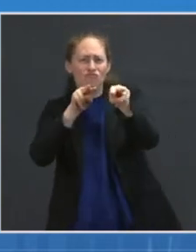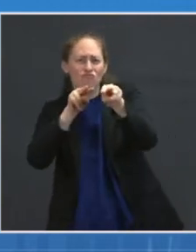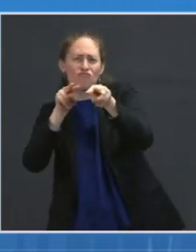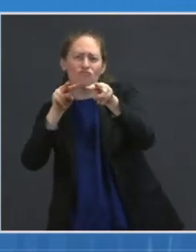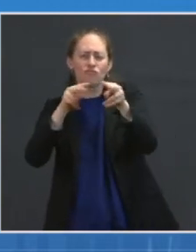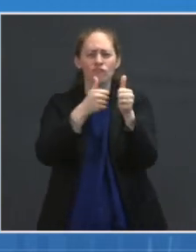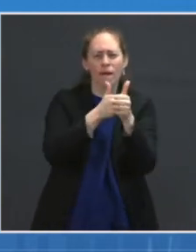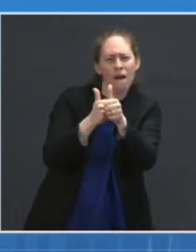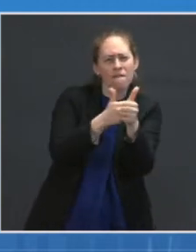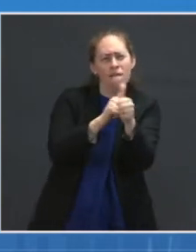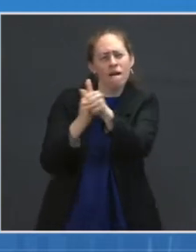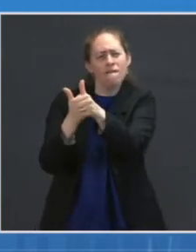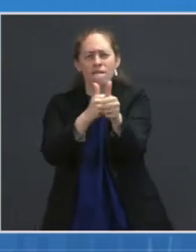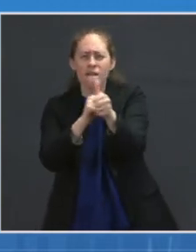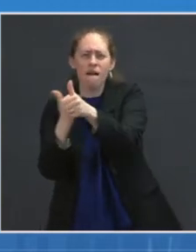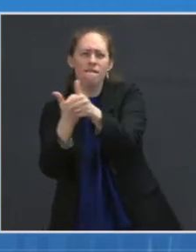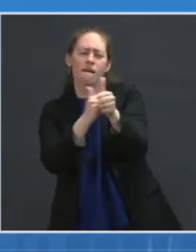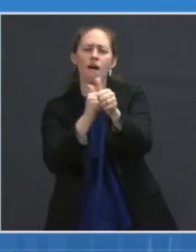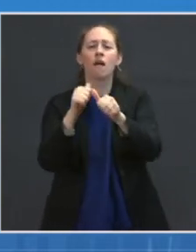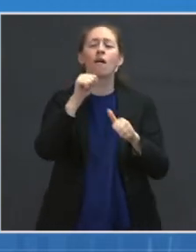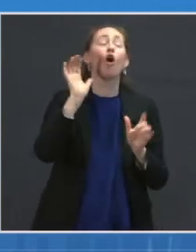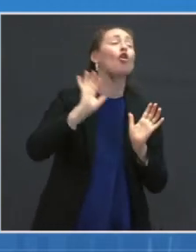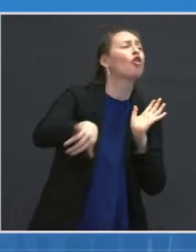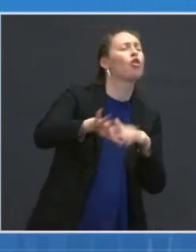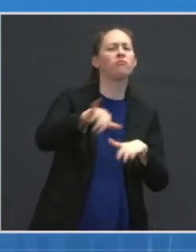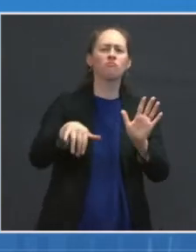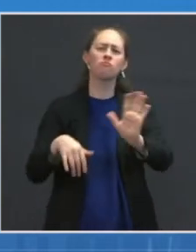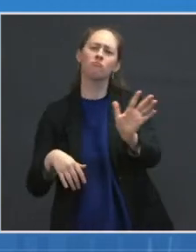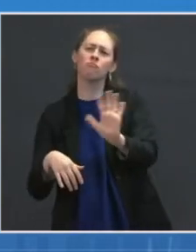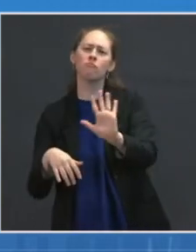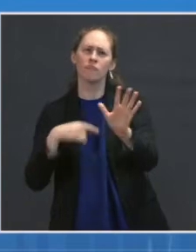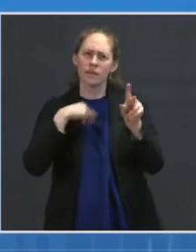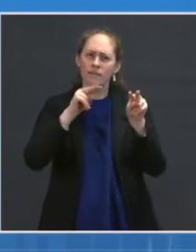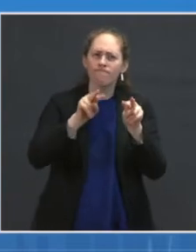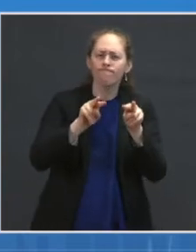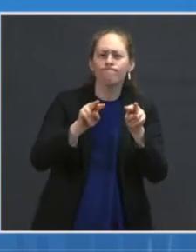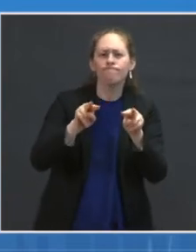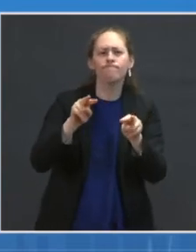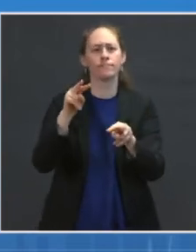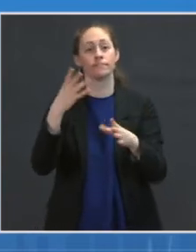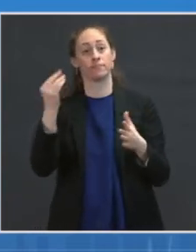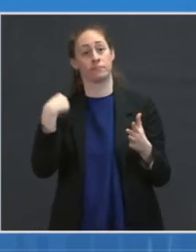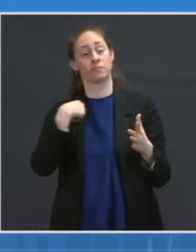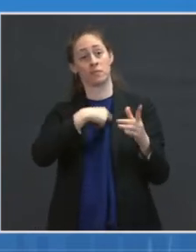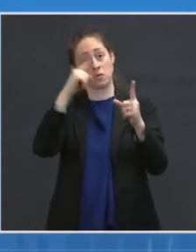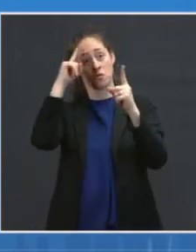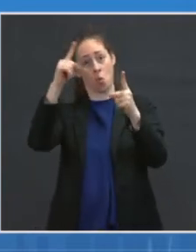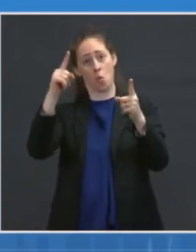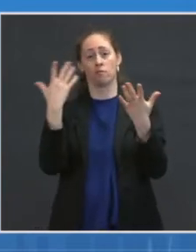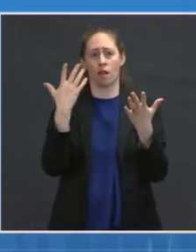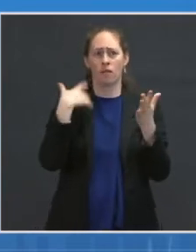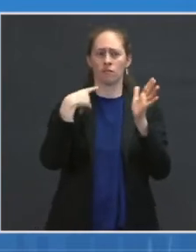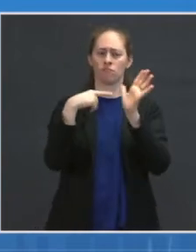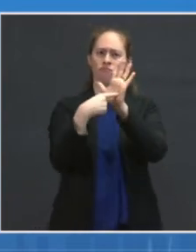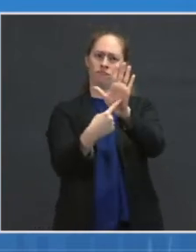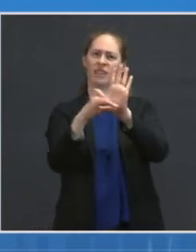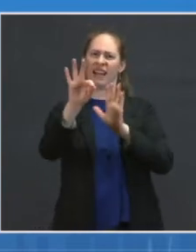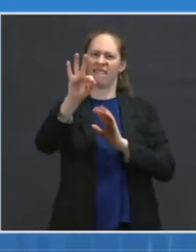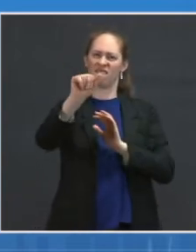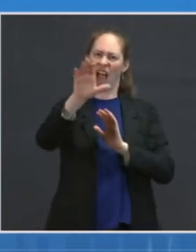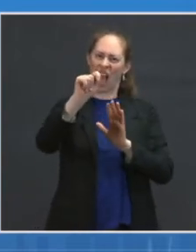further data emerge. I want to be sure that you know the facts and not the myths about the vaccine safety,